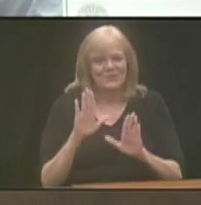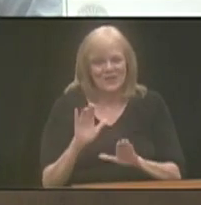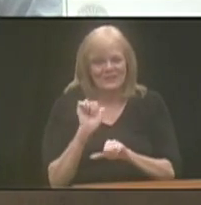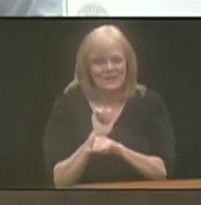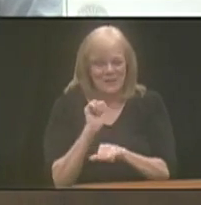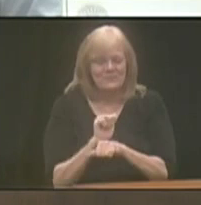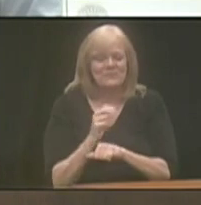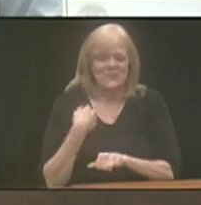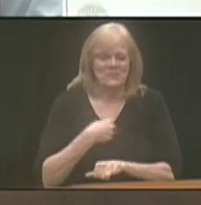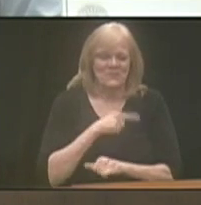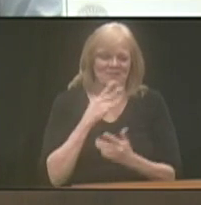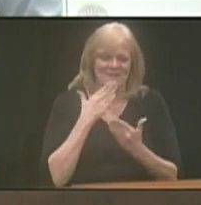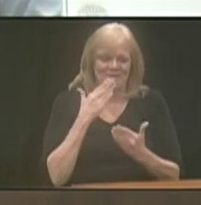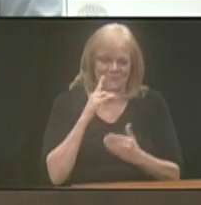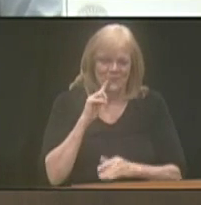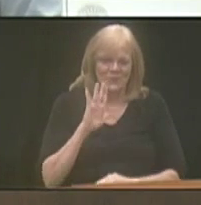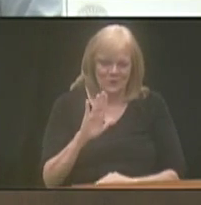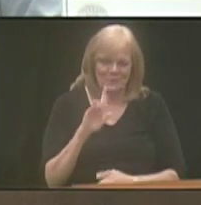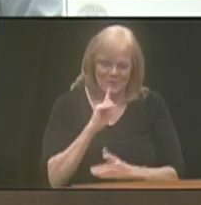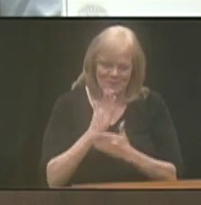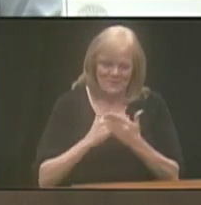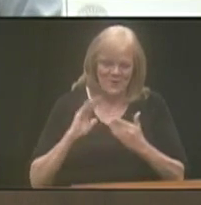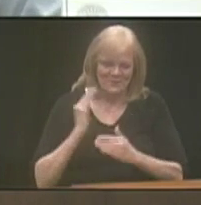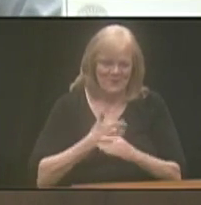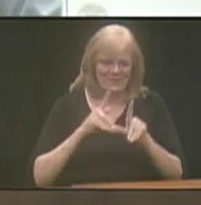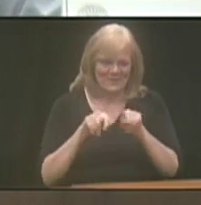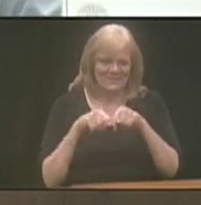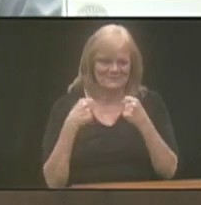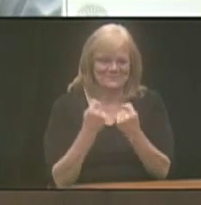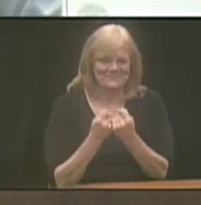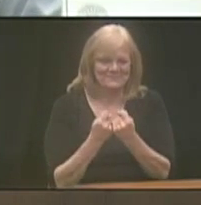job, and we are so thankful for her being a part of our team.